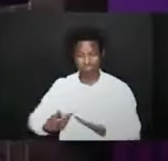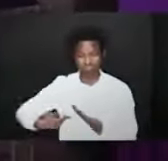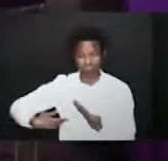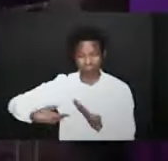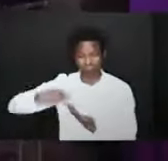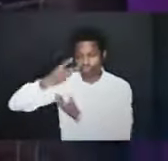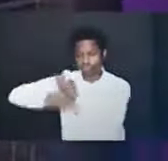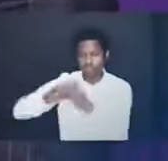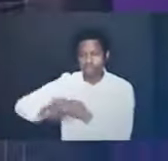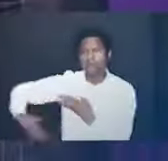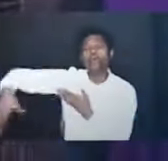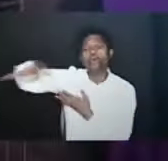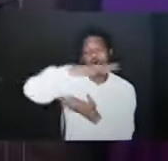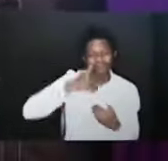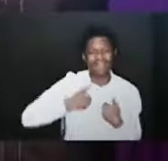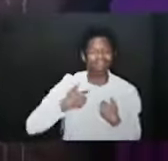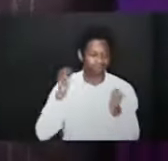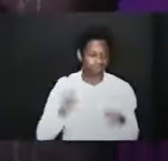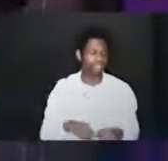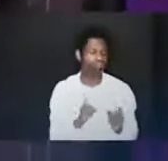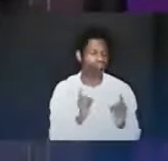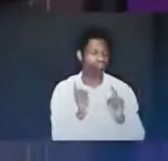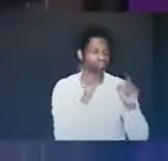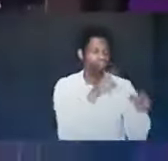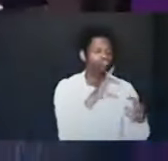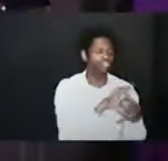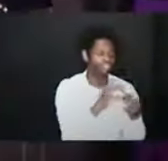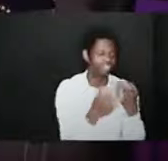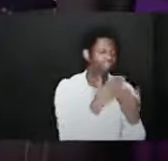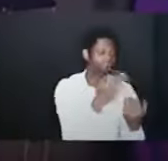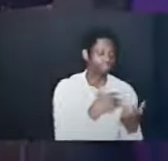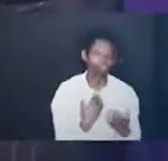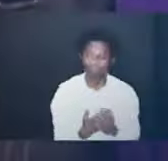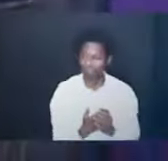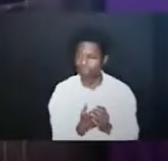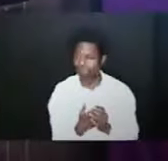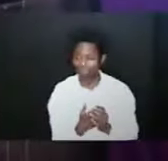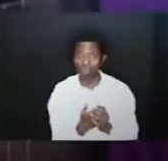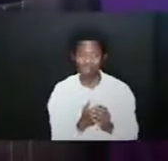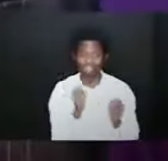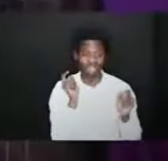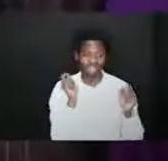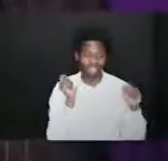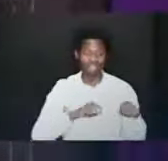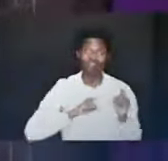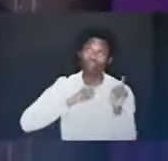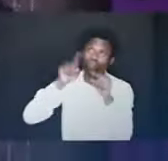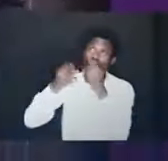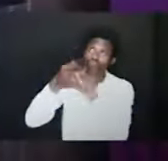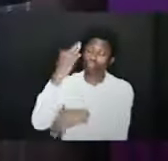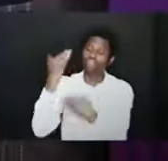through jesus christ our lord he's died for all of us